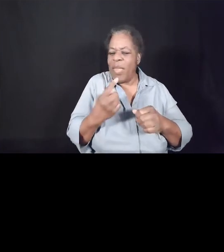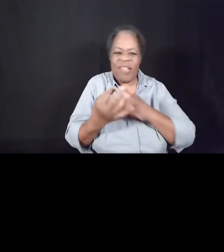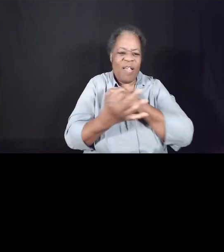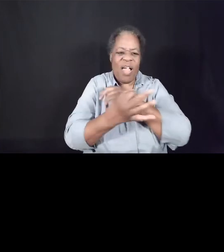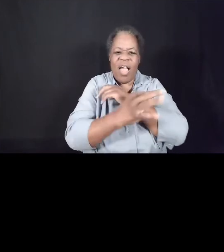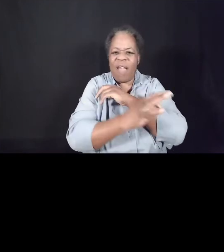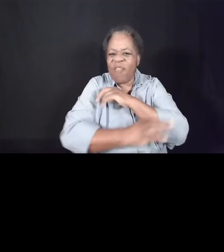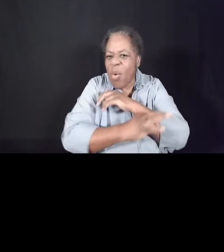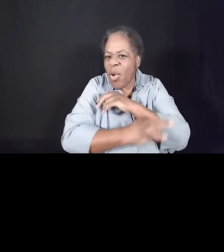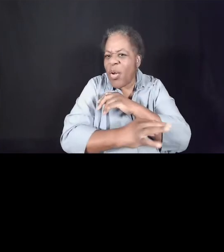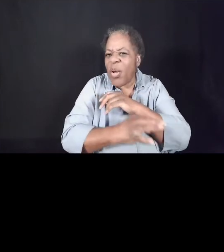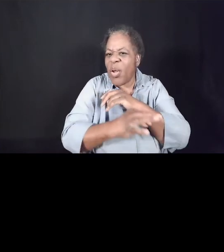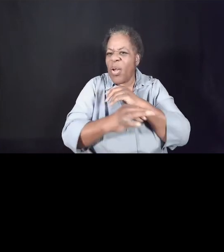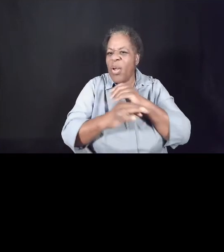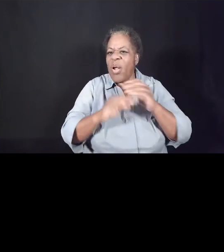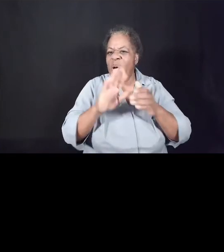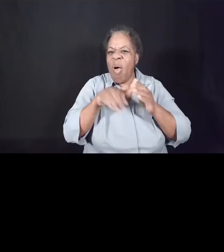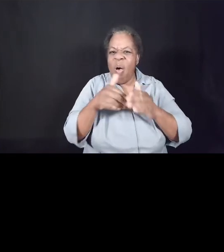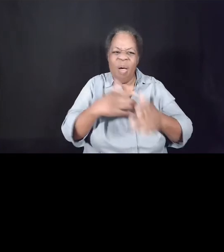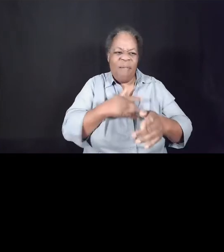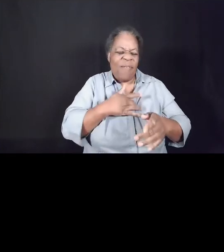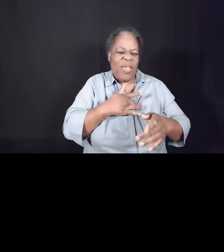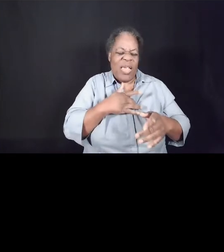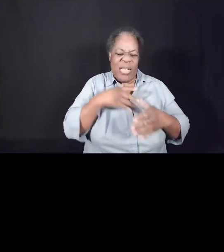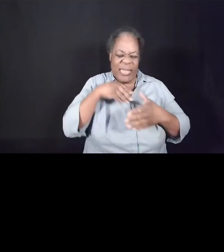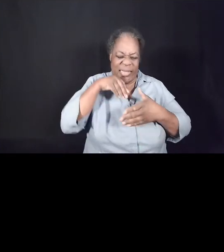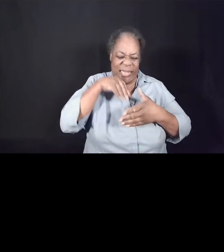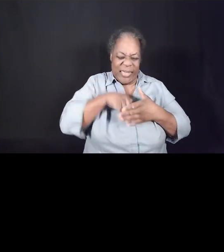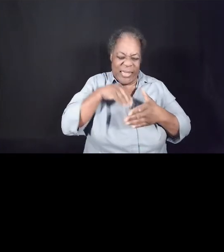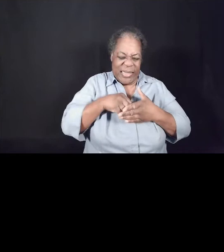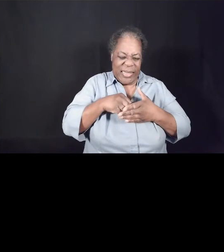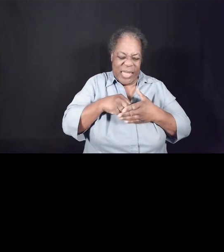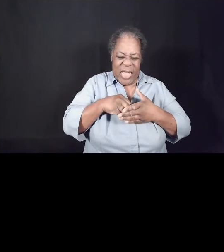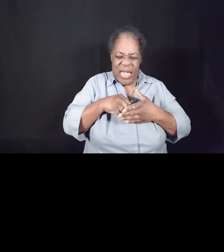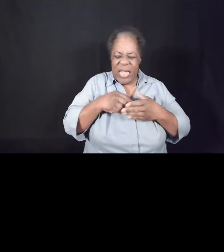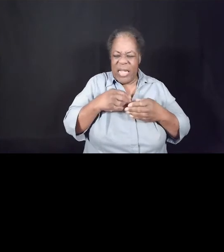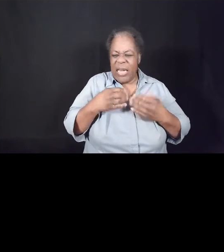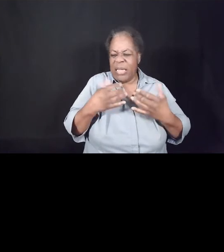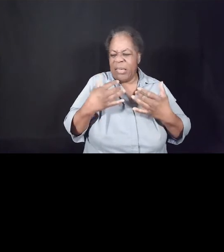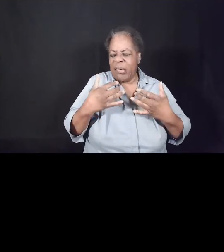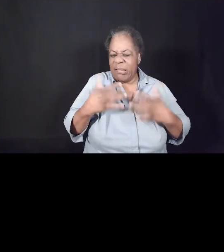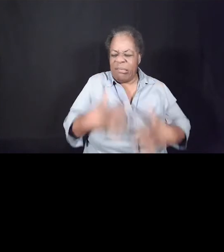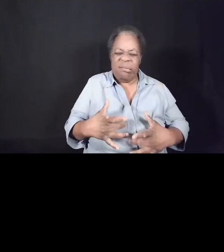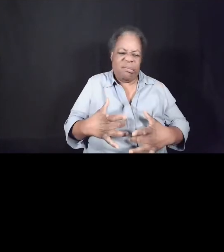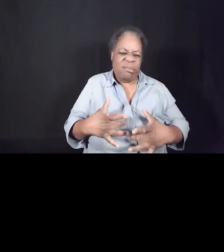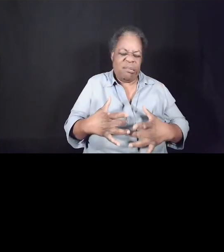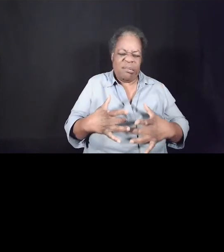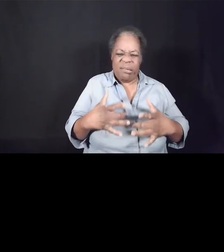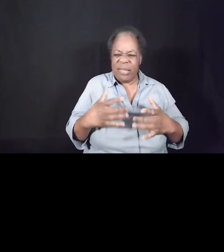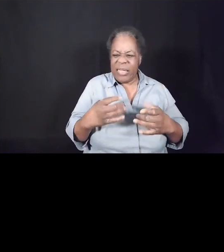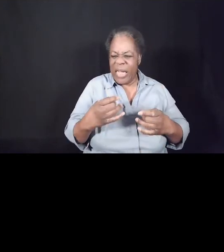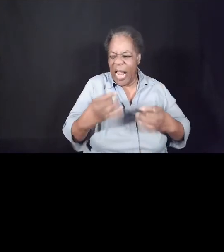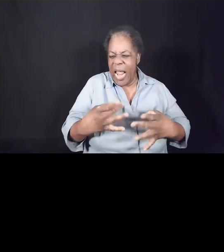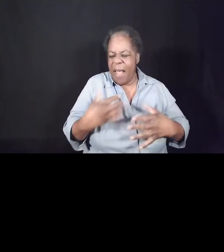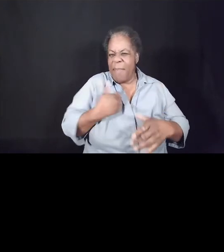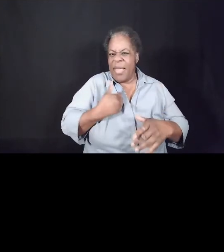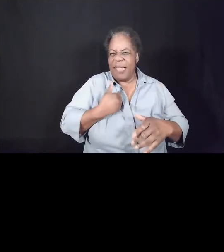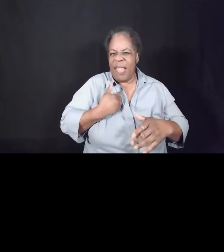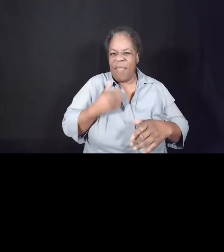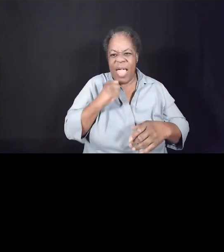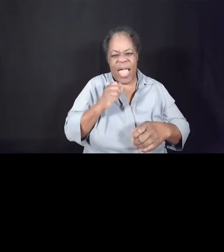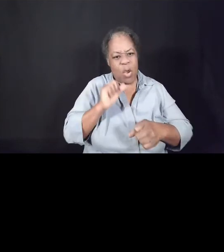into often an internalized racism, a self-loathing that I've had to really work out